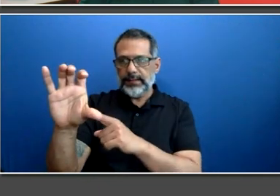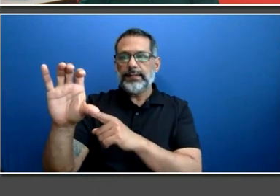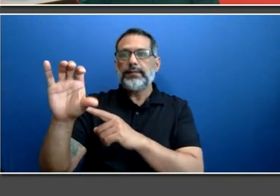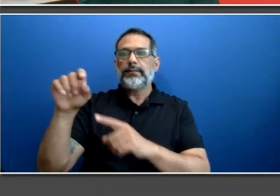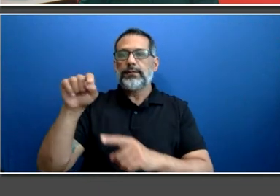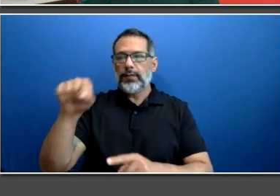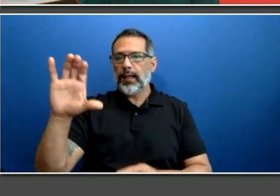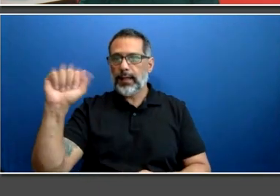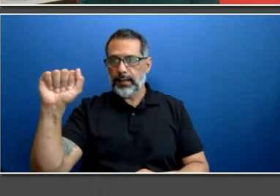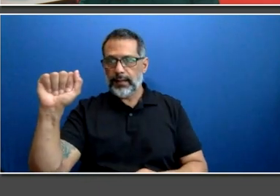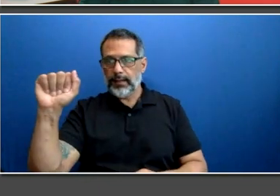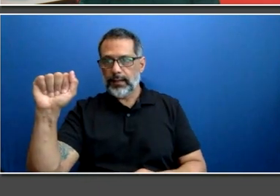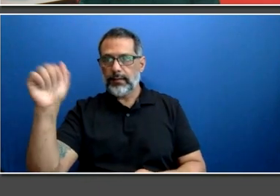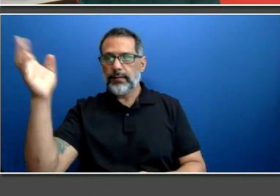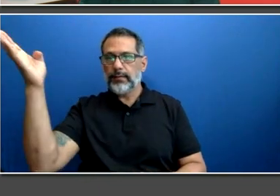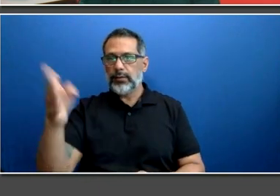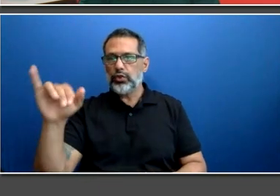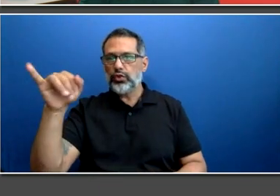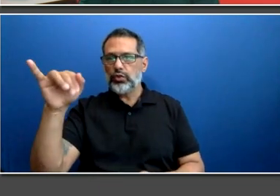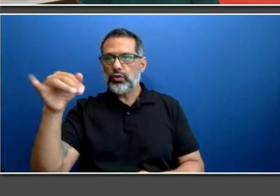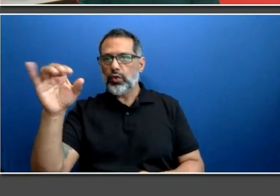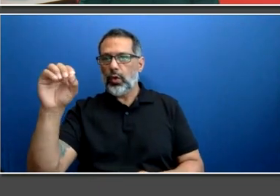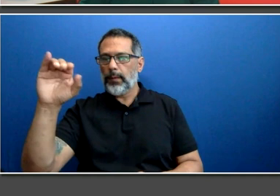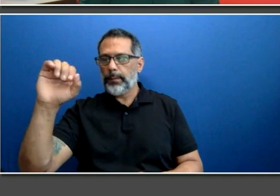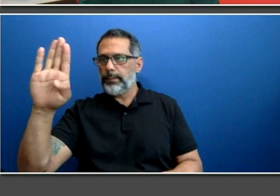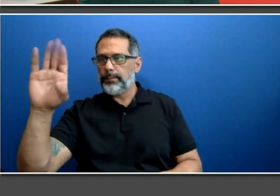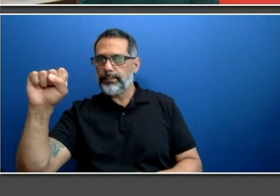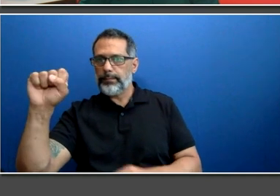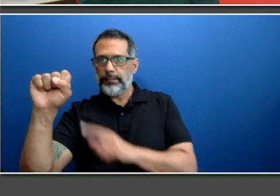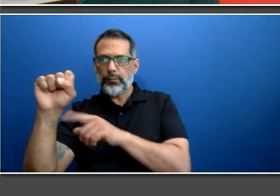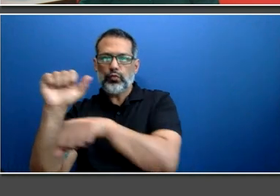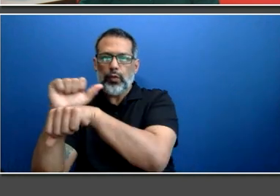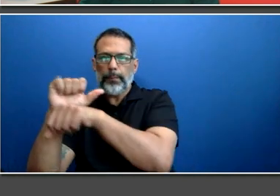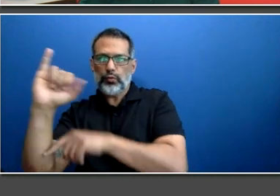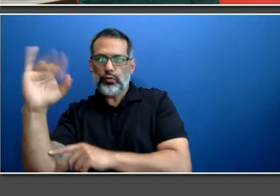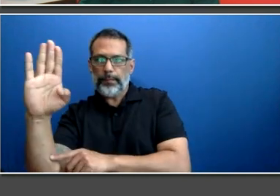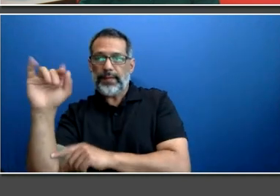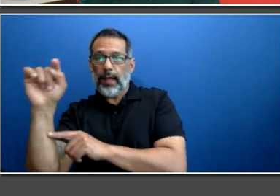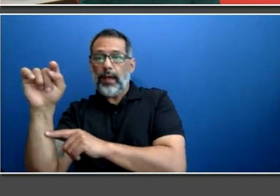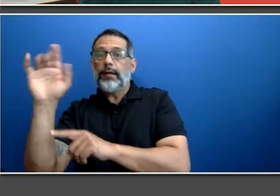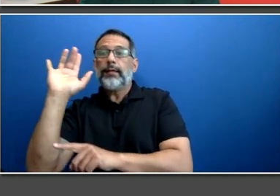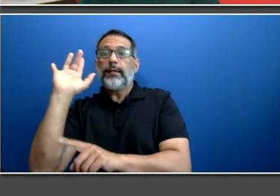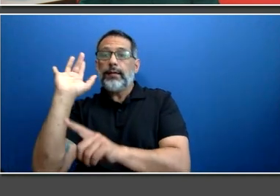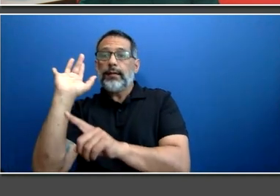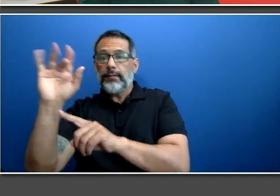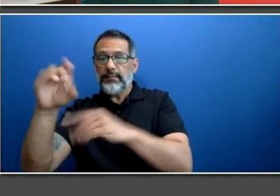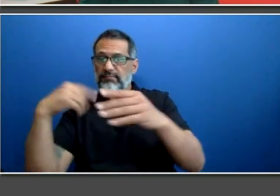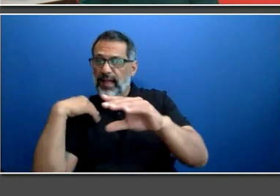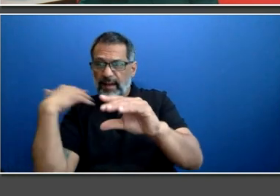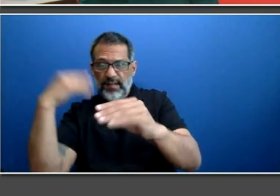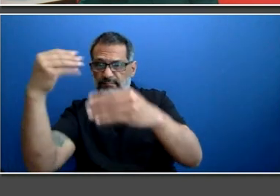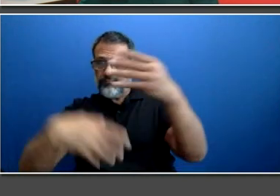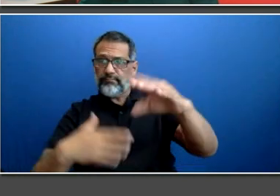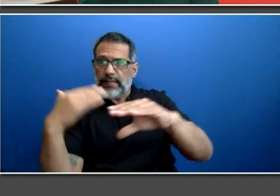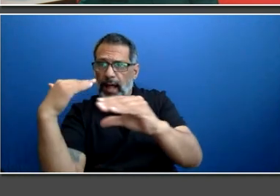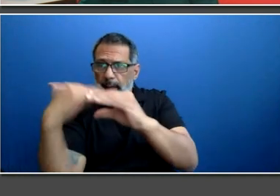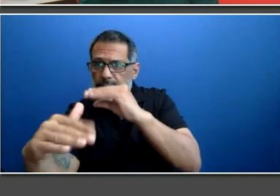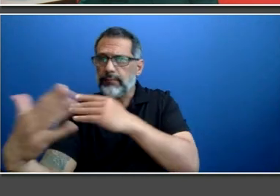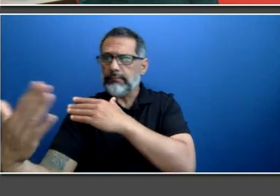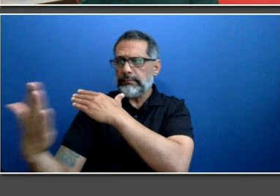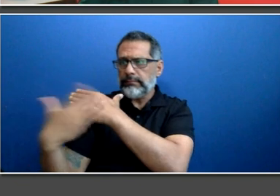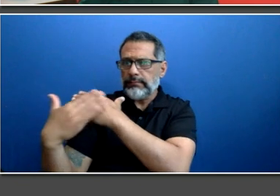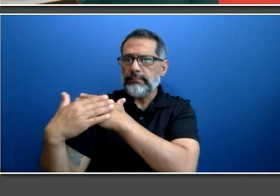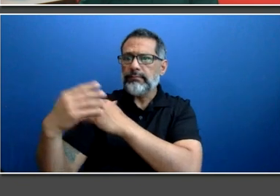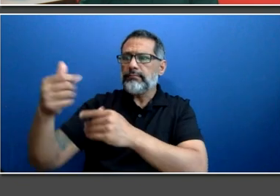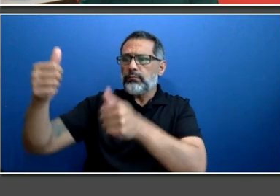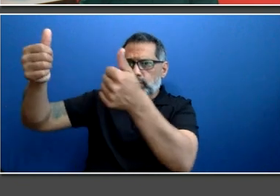available jobs. You can even set up an email alert to be notified of new listings. You can also follow the TTC on